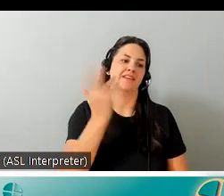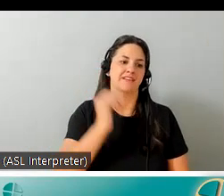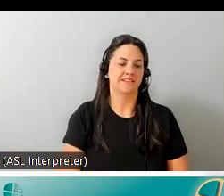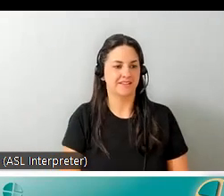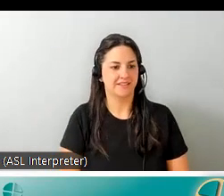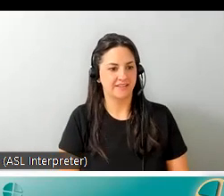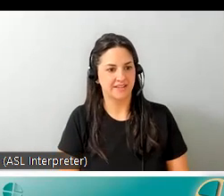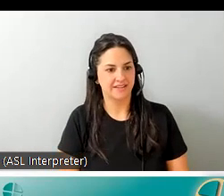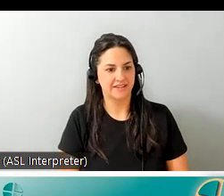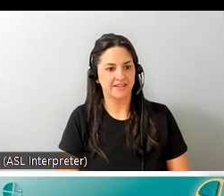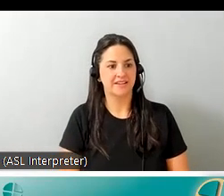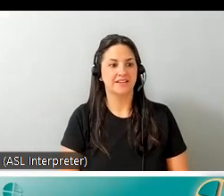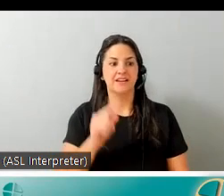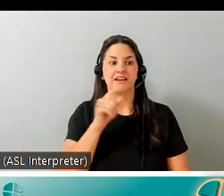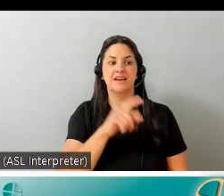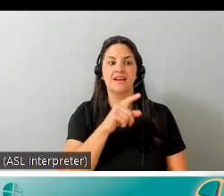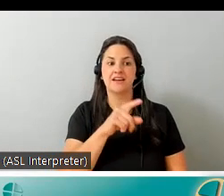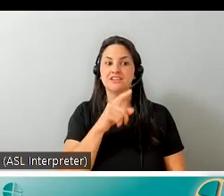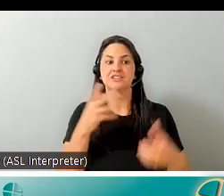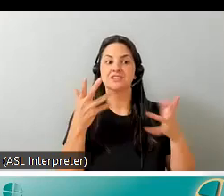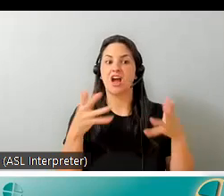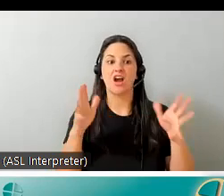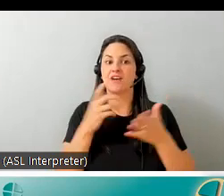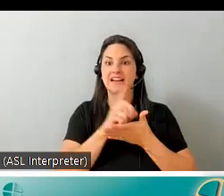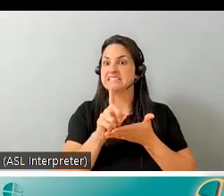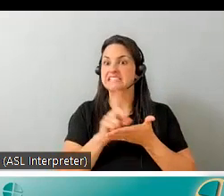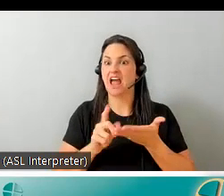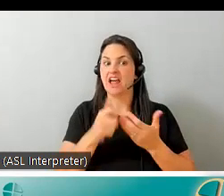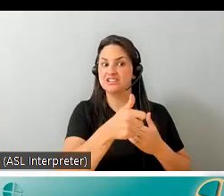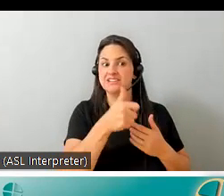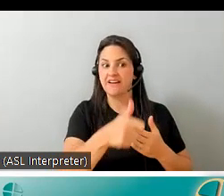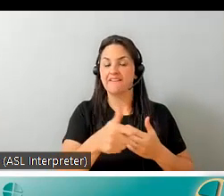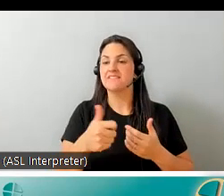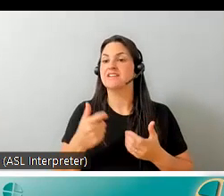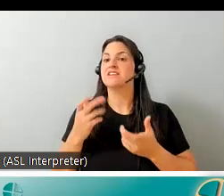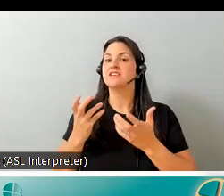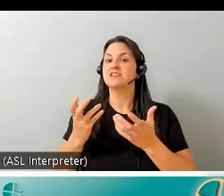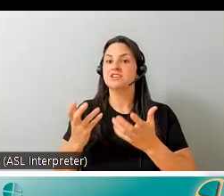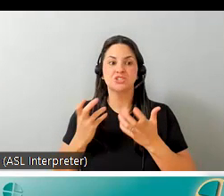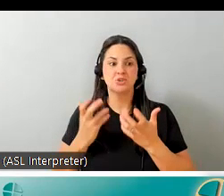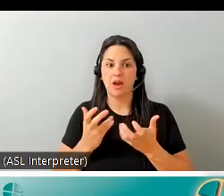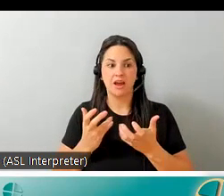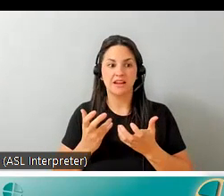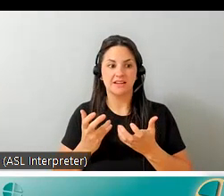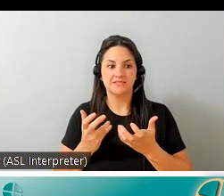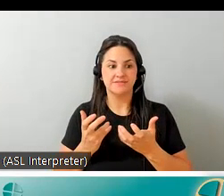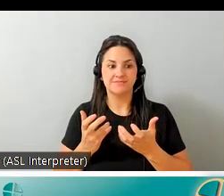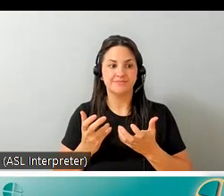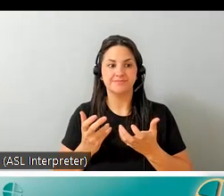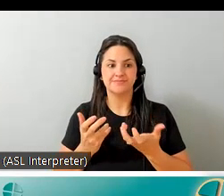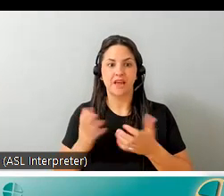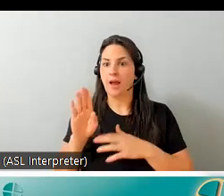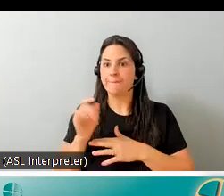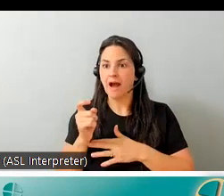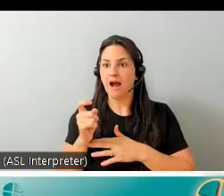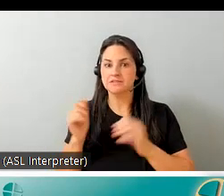so she had actually already designed this she just needed what was fundamentally a box